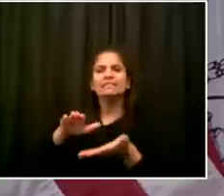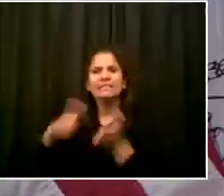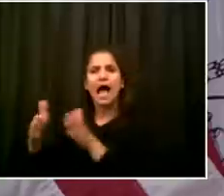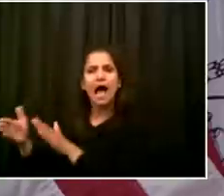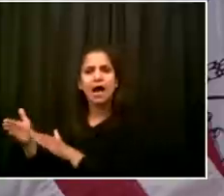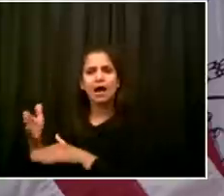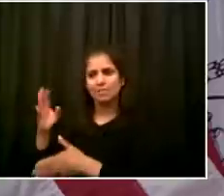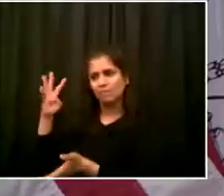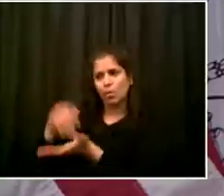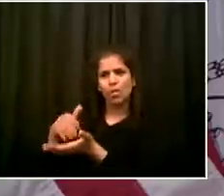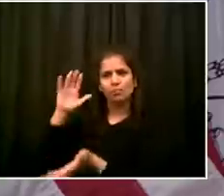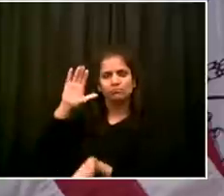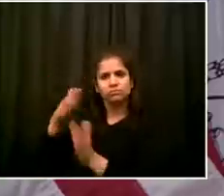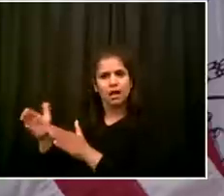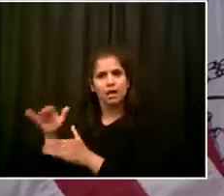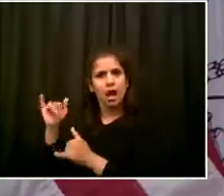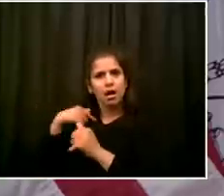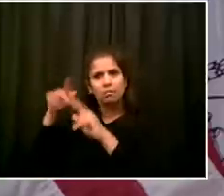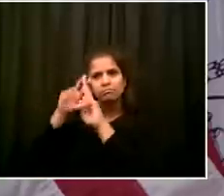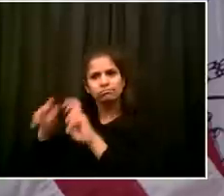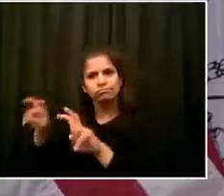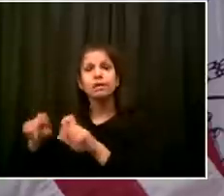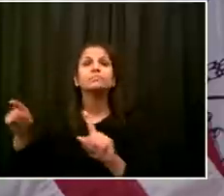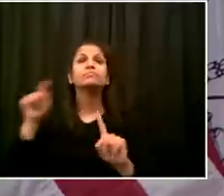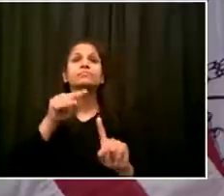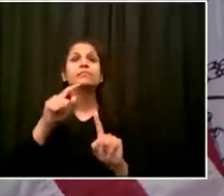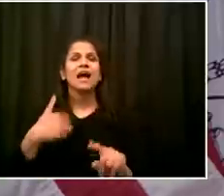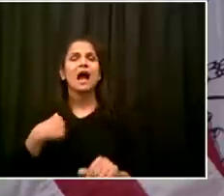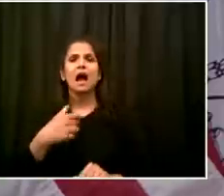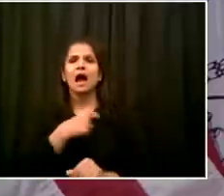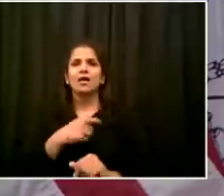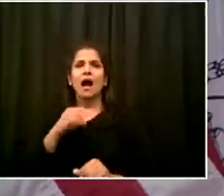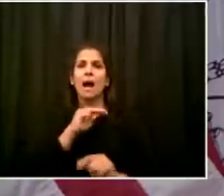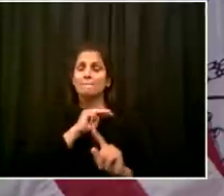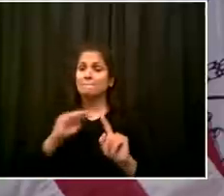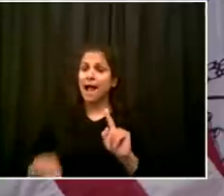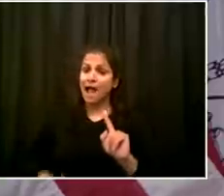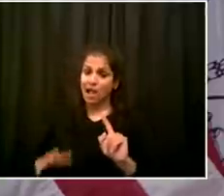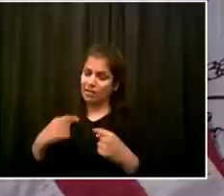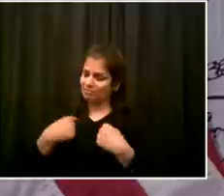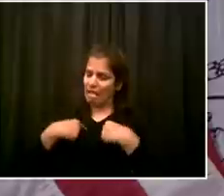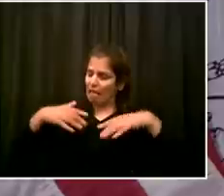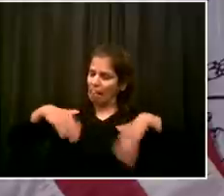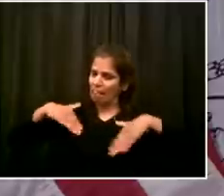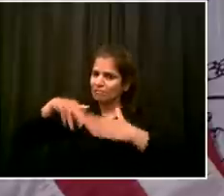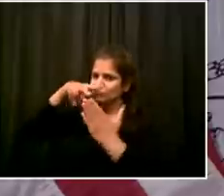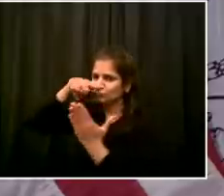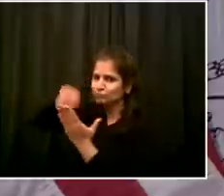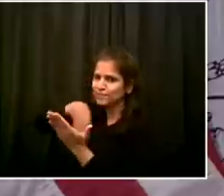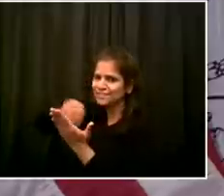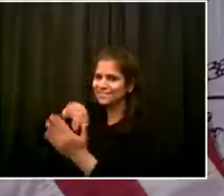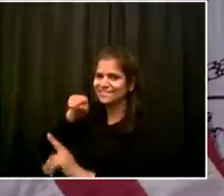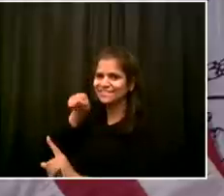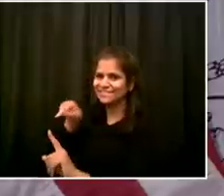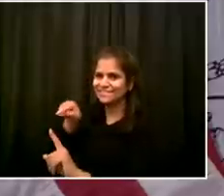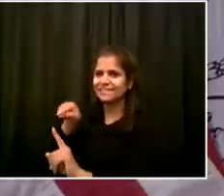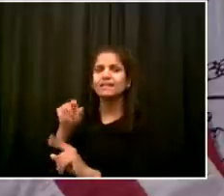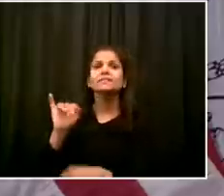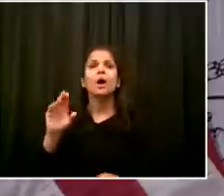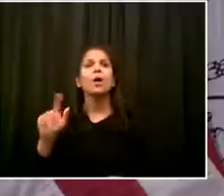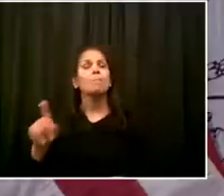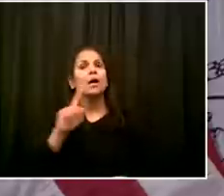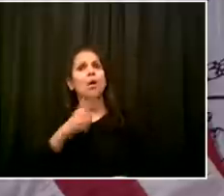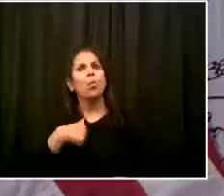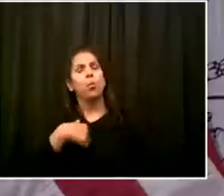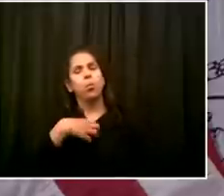in January, February, beginning of March. I wish we had the testing that would have told us what was going on.